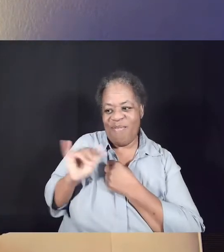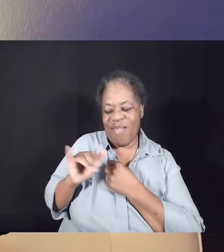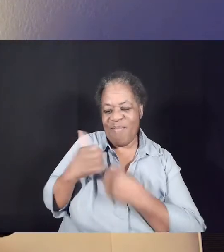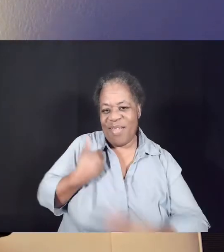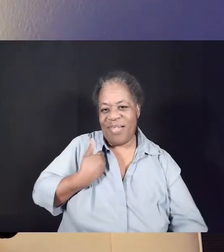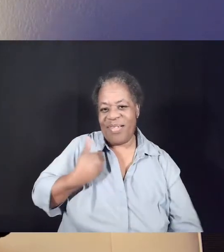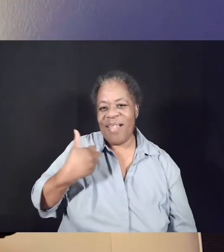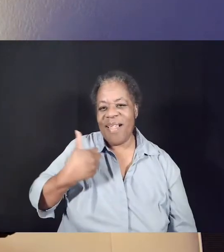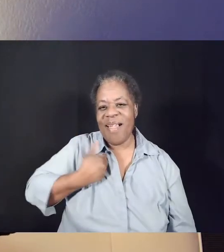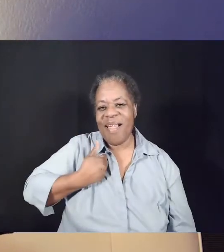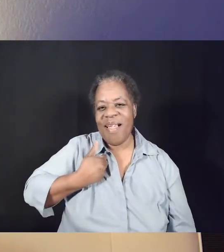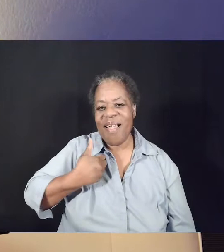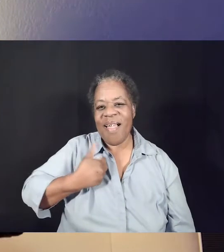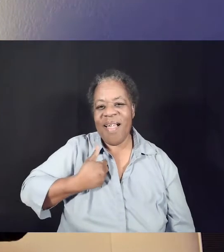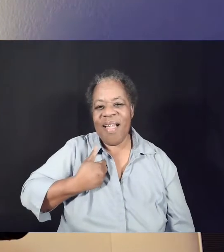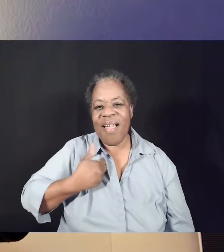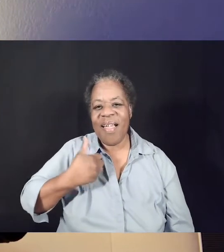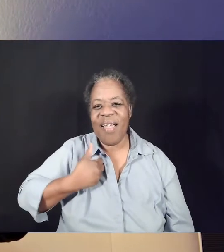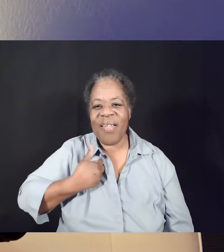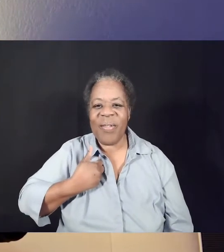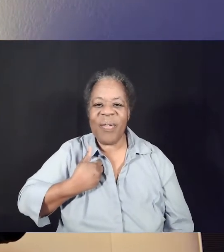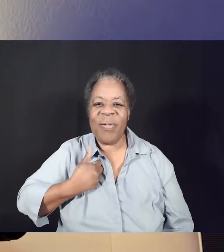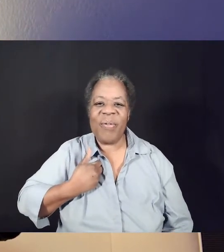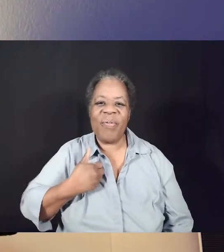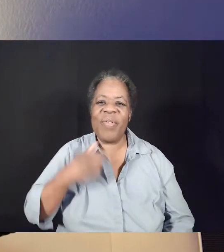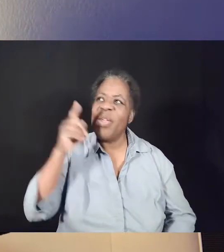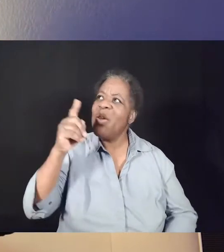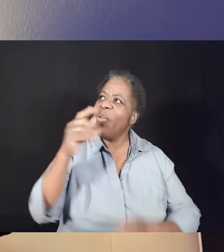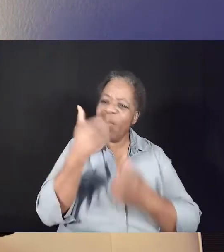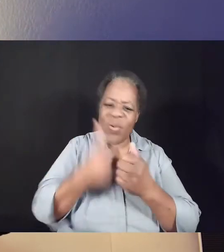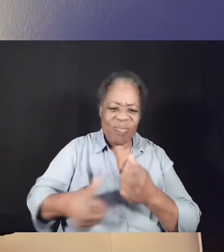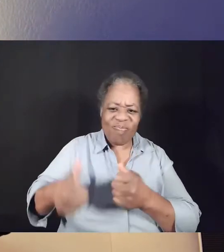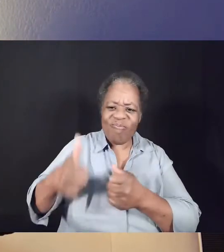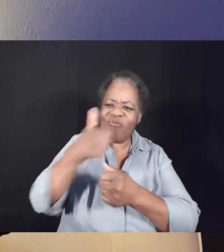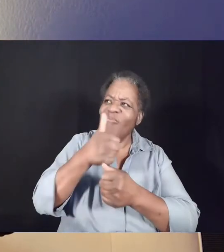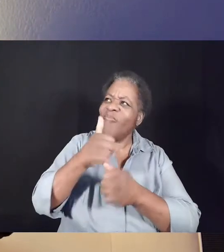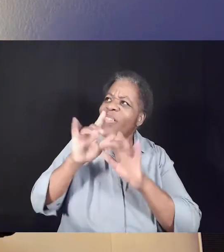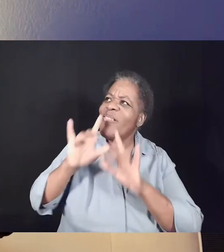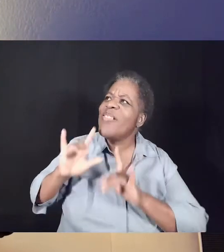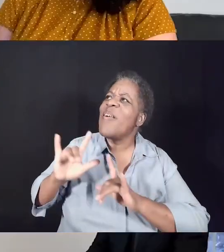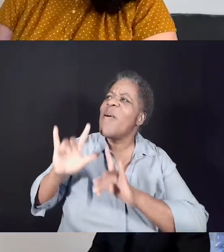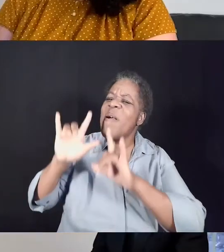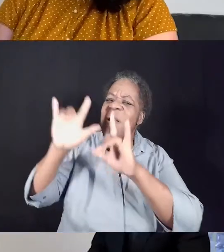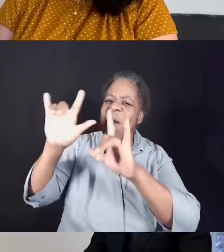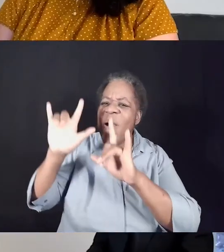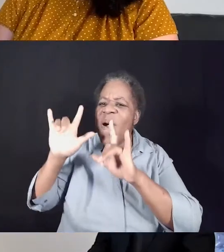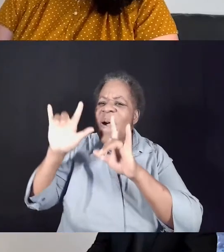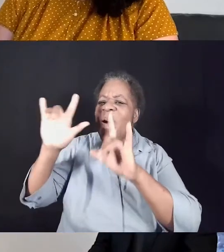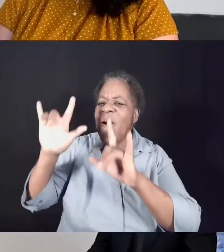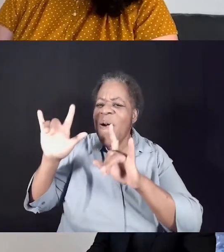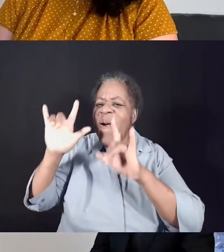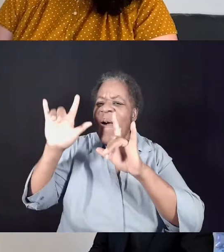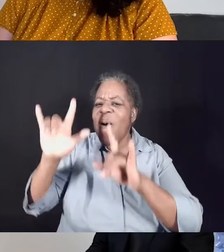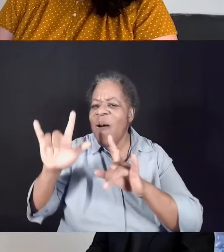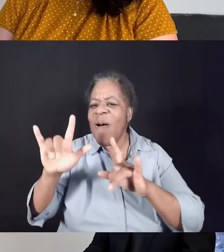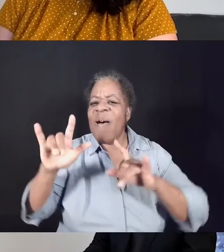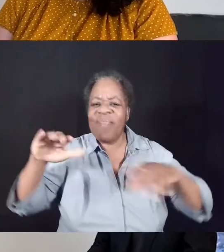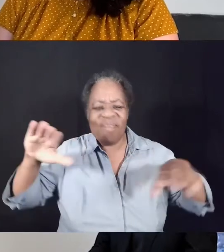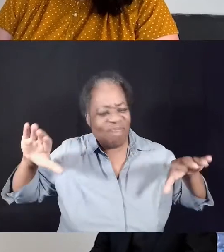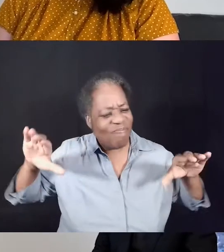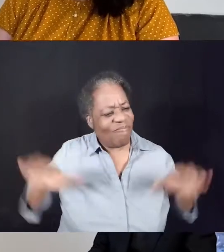And You, above all things, act justly,